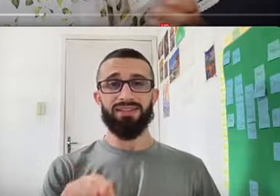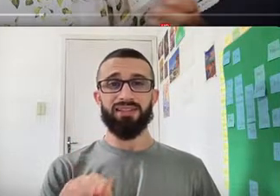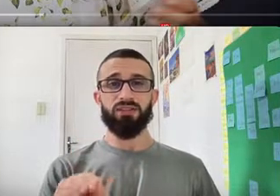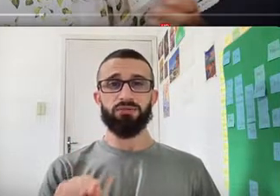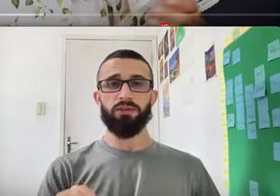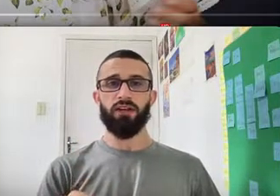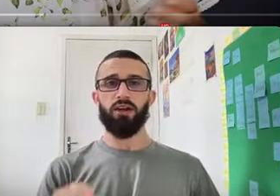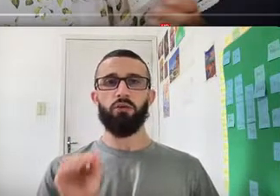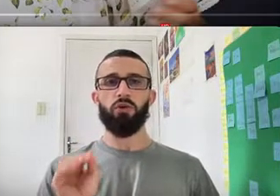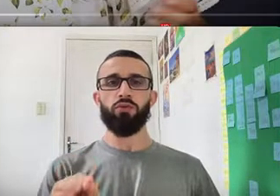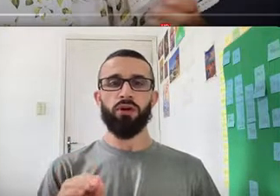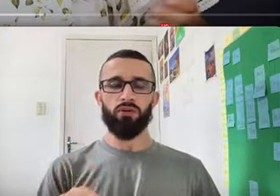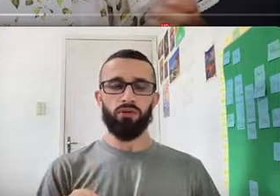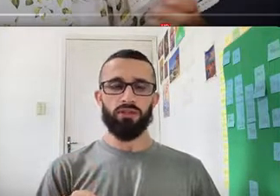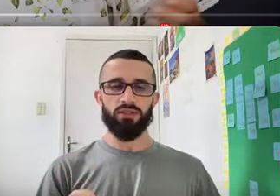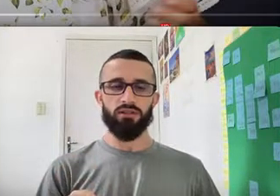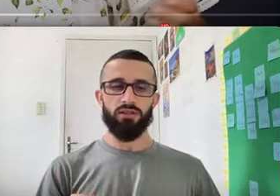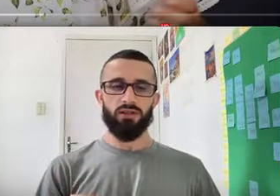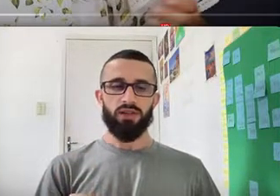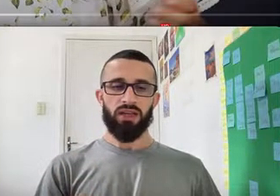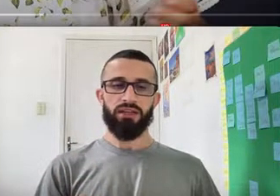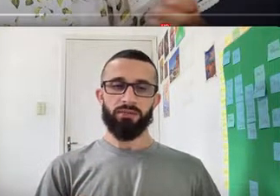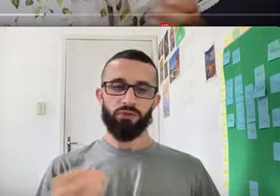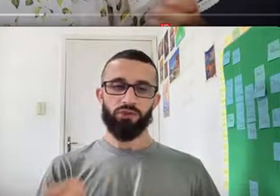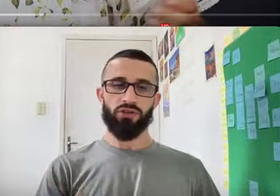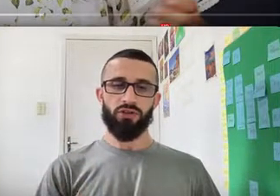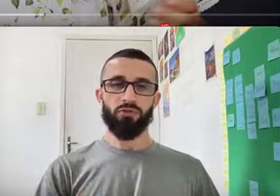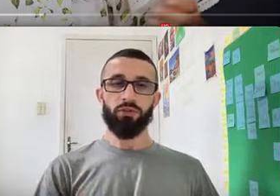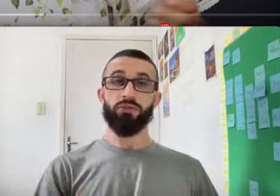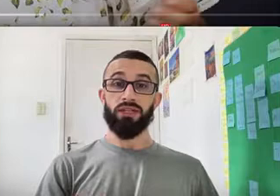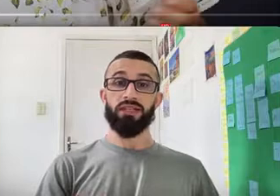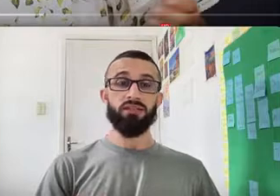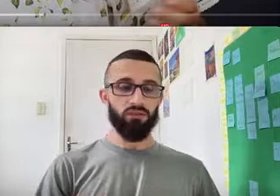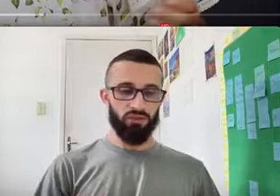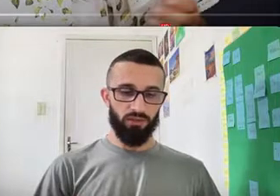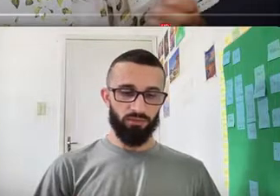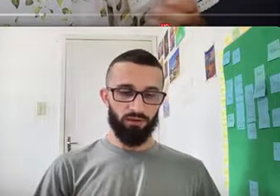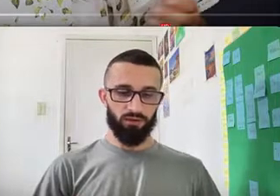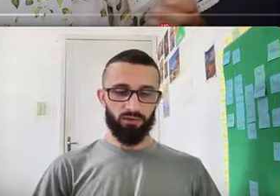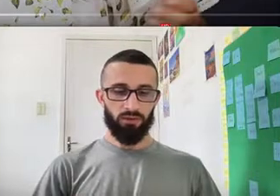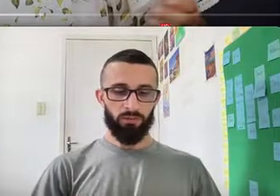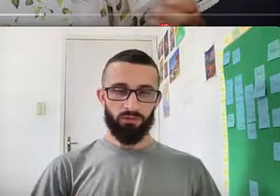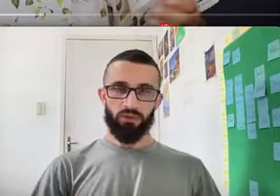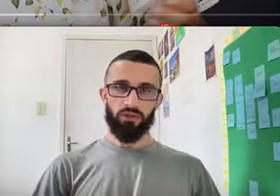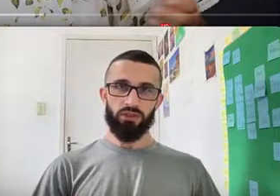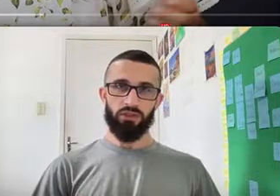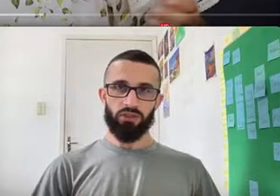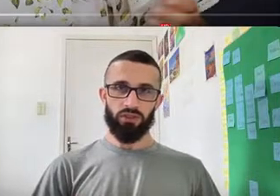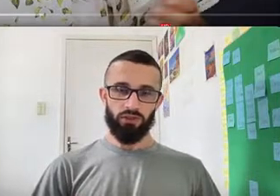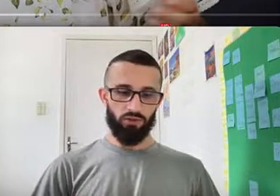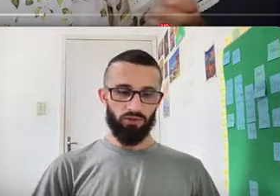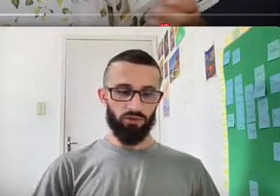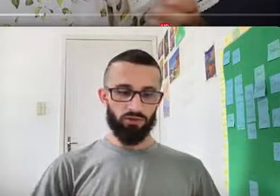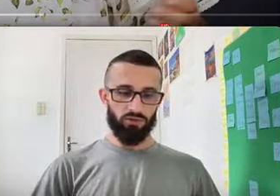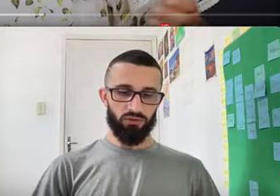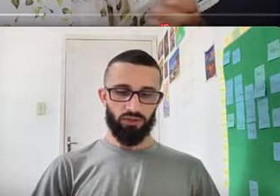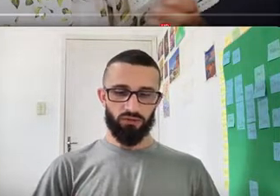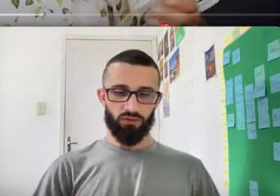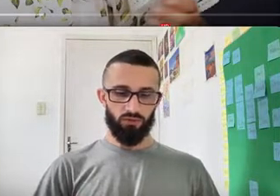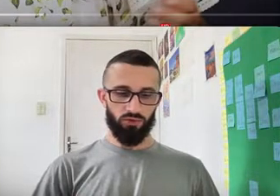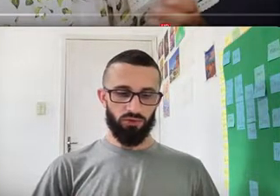vai se identificar Com alguma coisa And I am sure That you will relate To something E eu